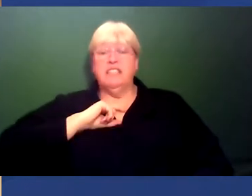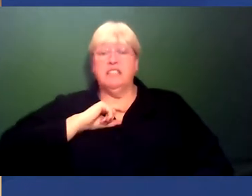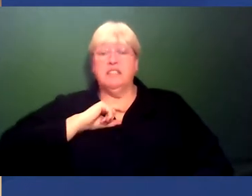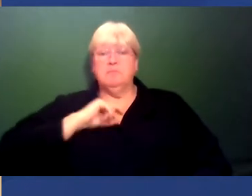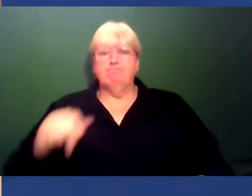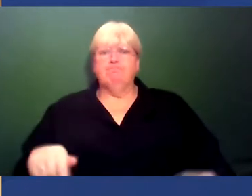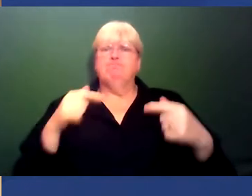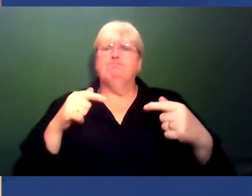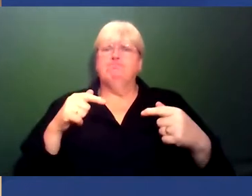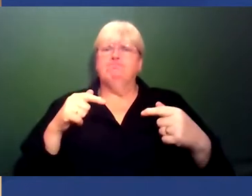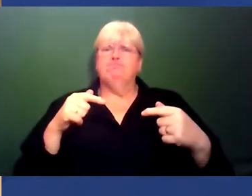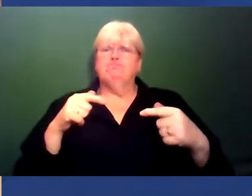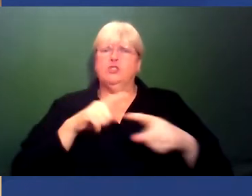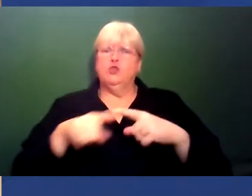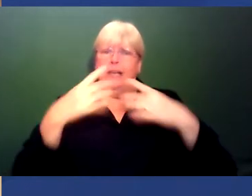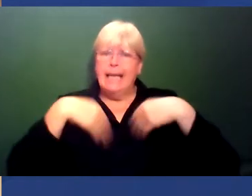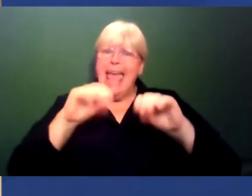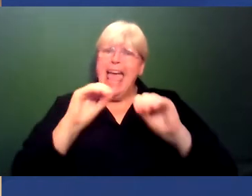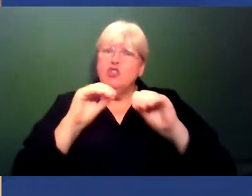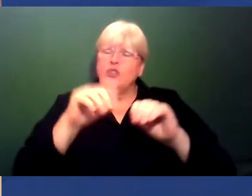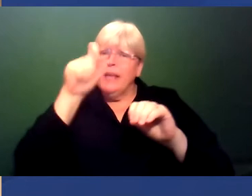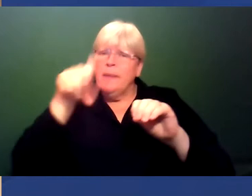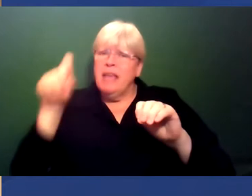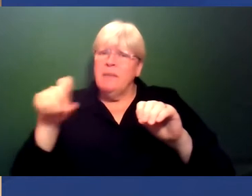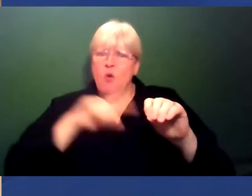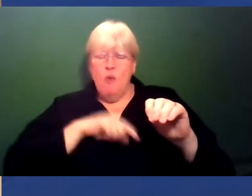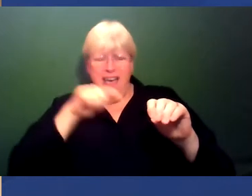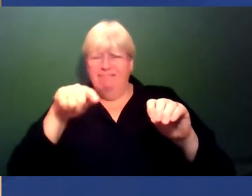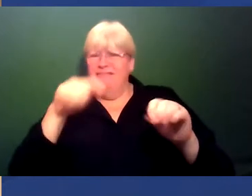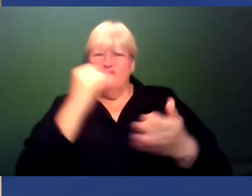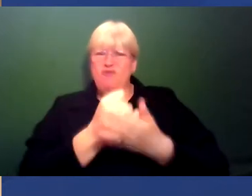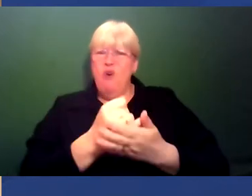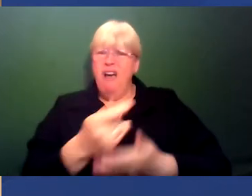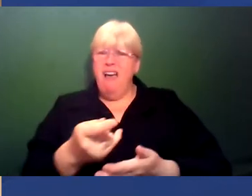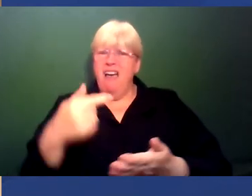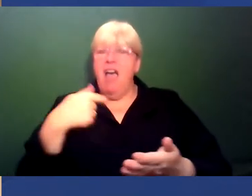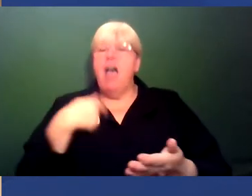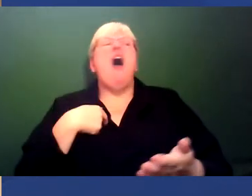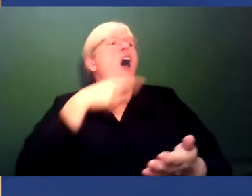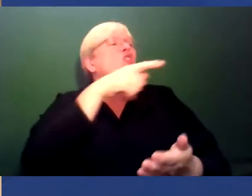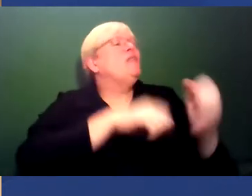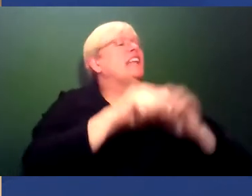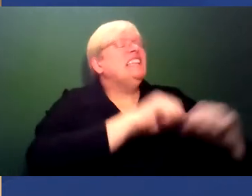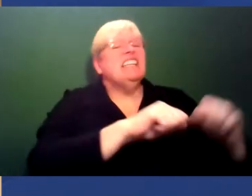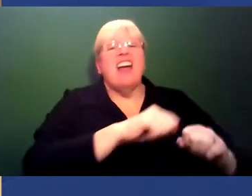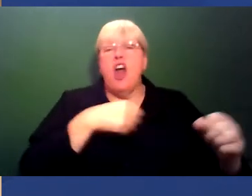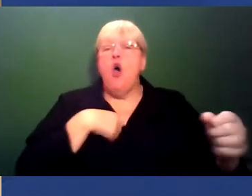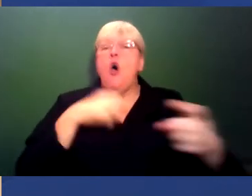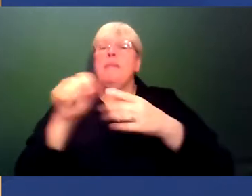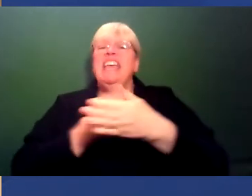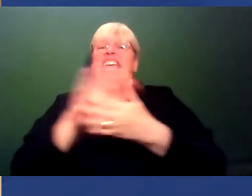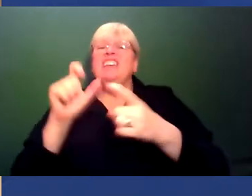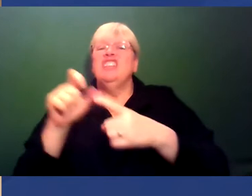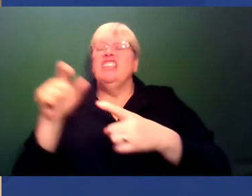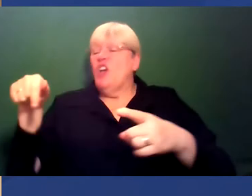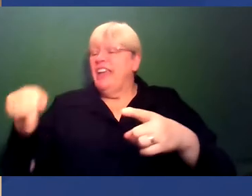that and kind of try and educate people why their assumption that I am the cleaner, or I am the PhD student, or I'm simply